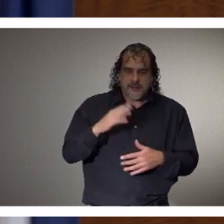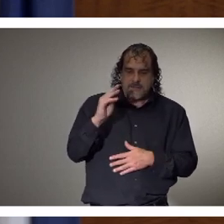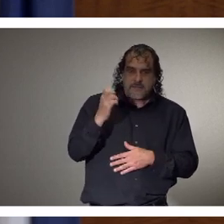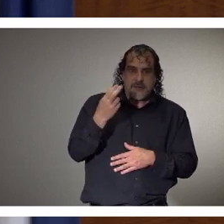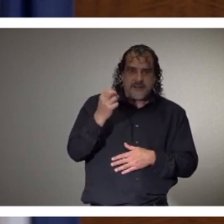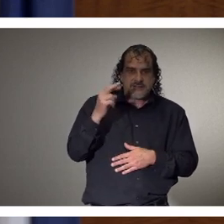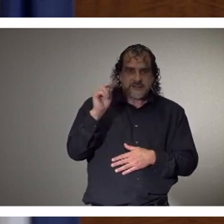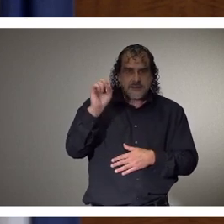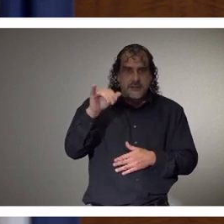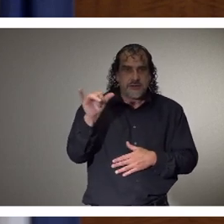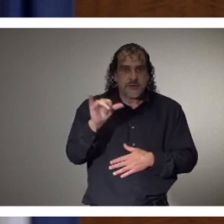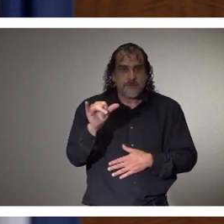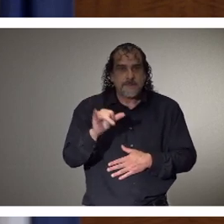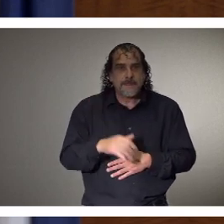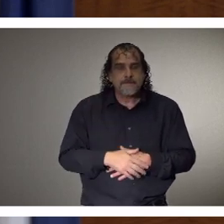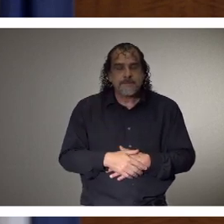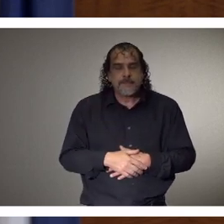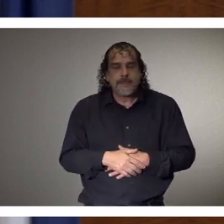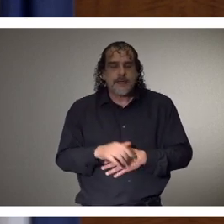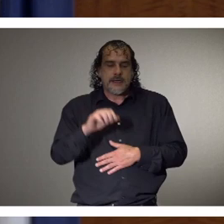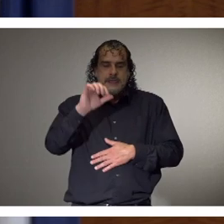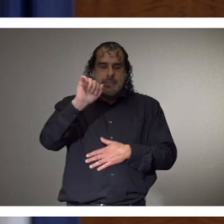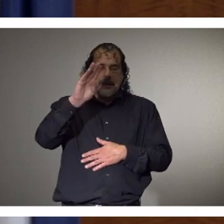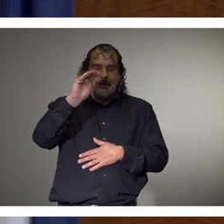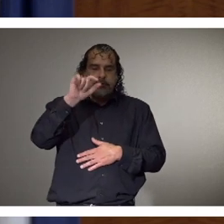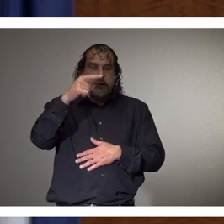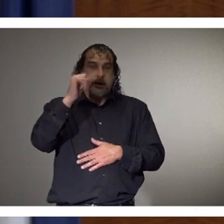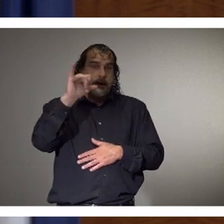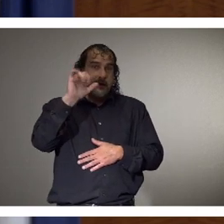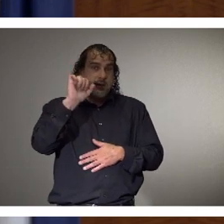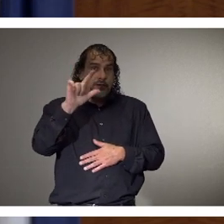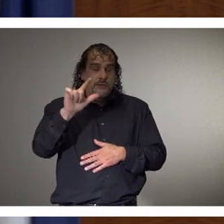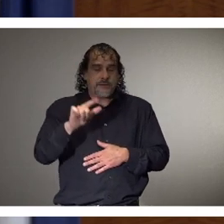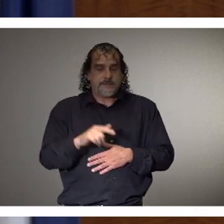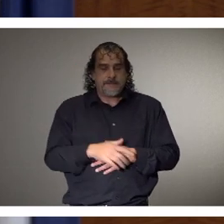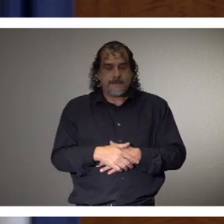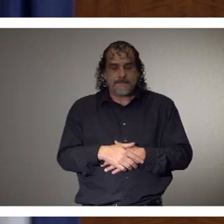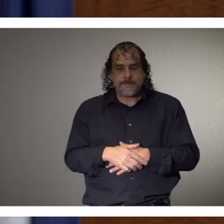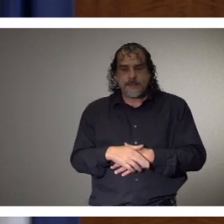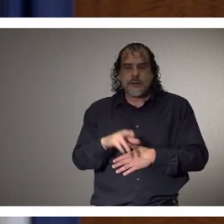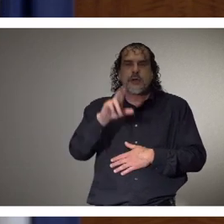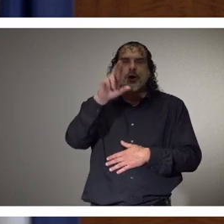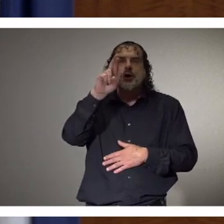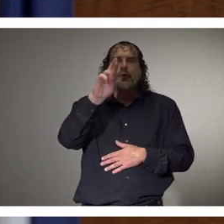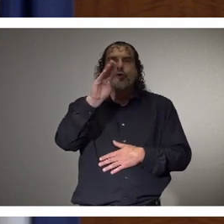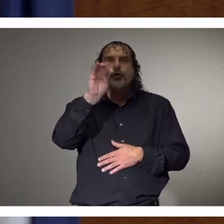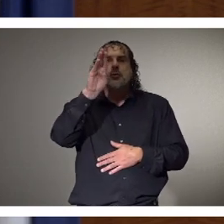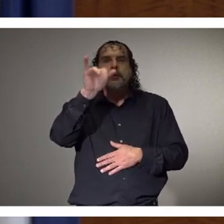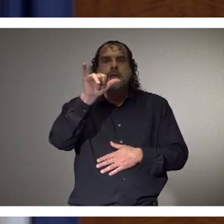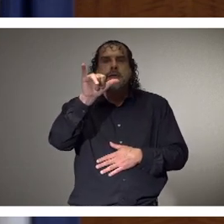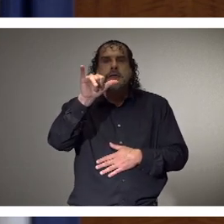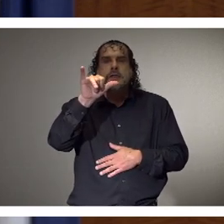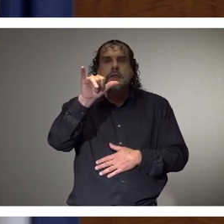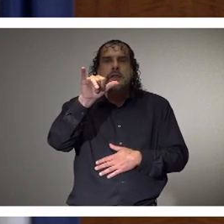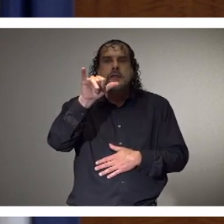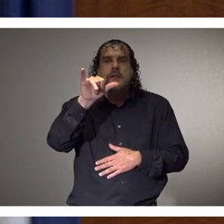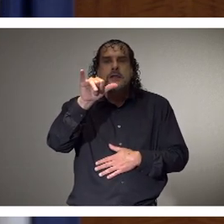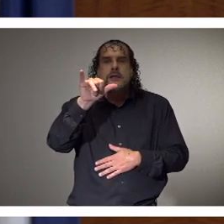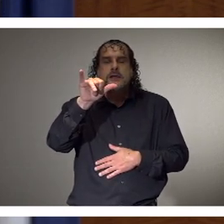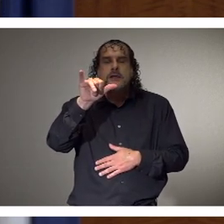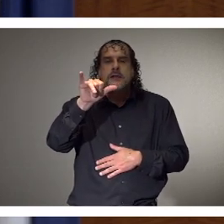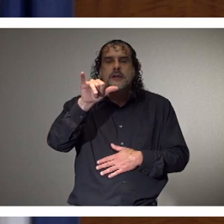comments. Abigail Jenkins is turning 13. Ruby Marie from Amory has a birthday today.